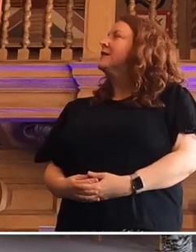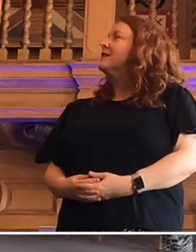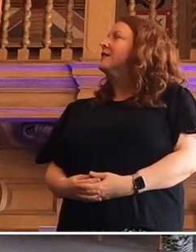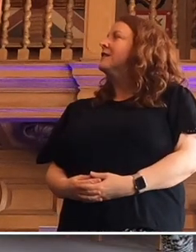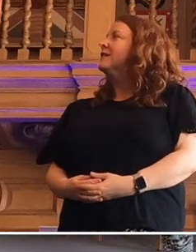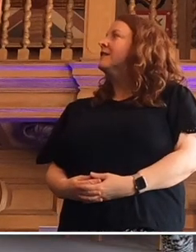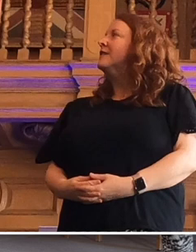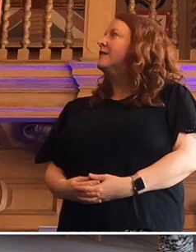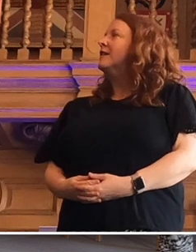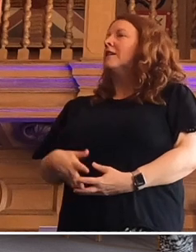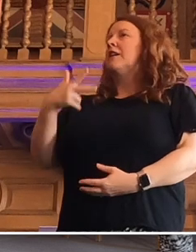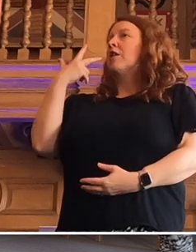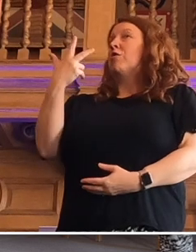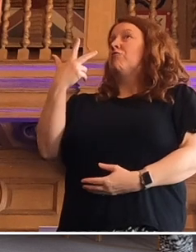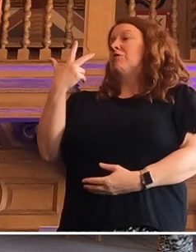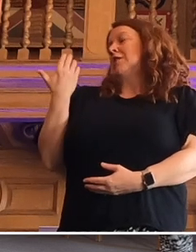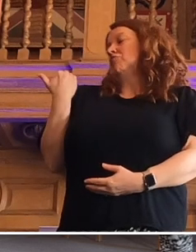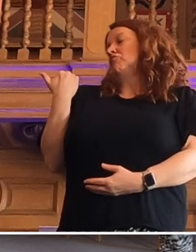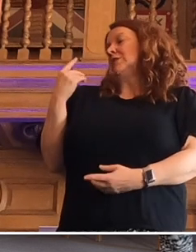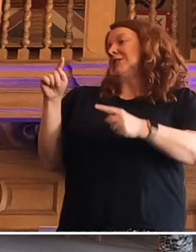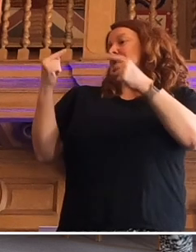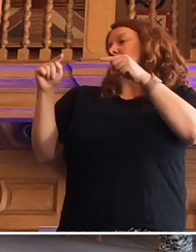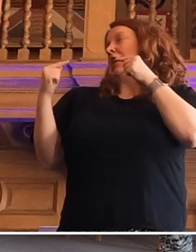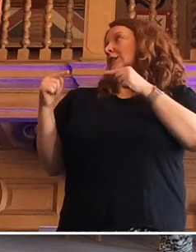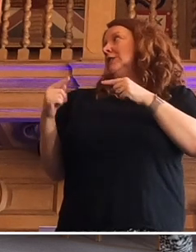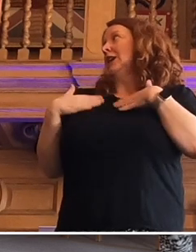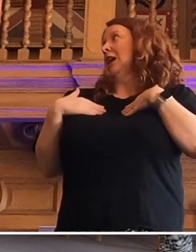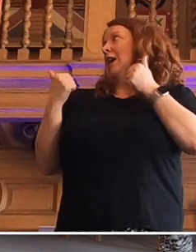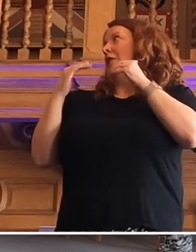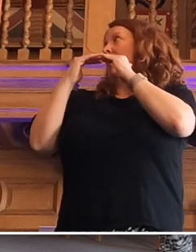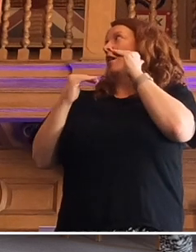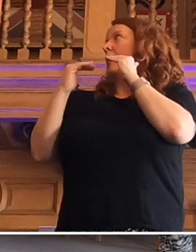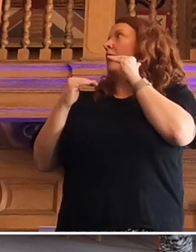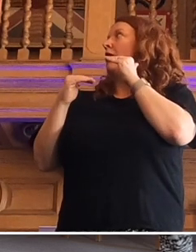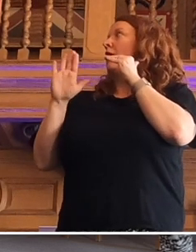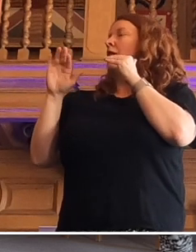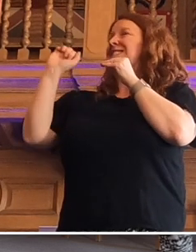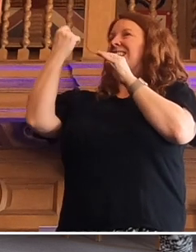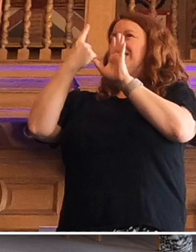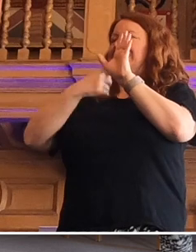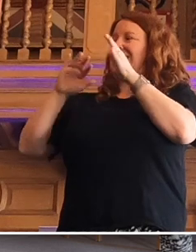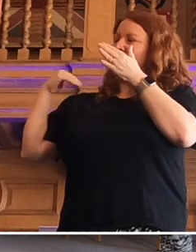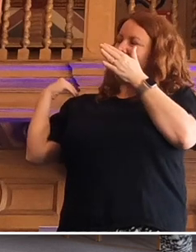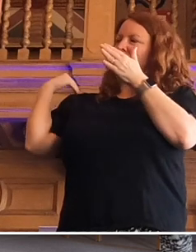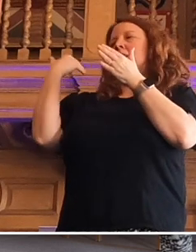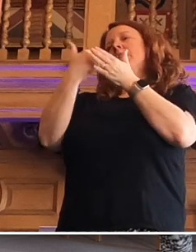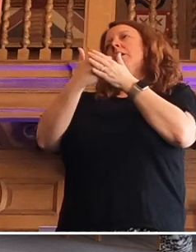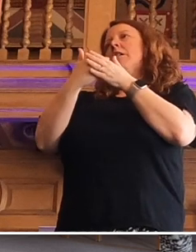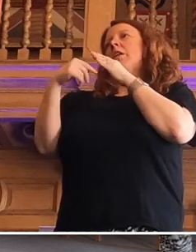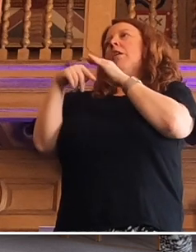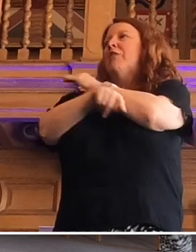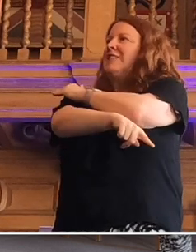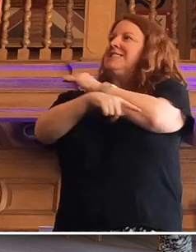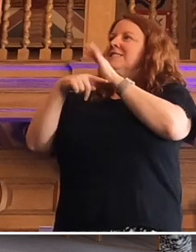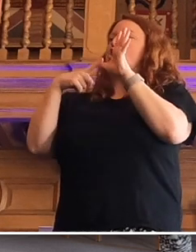Three recent challenges to health inequalities. A decade of austerity. So I was